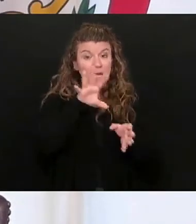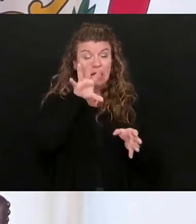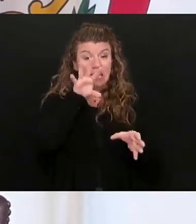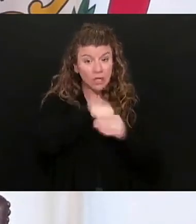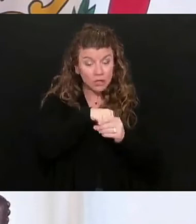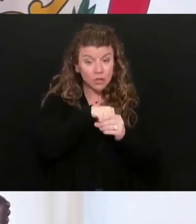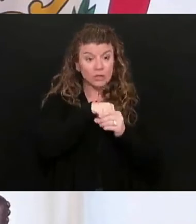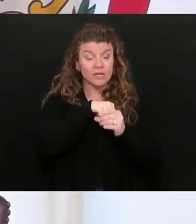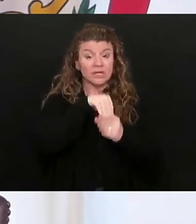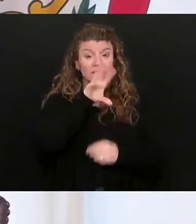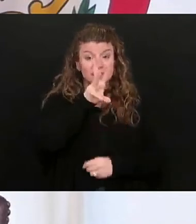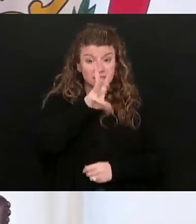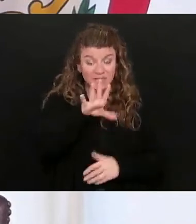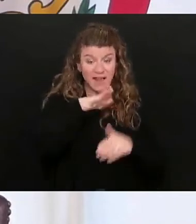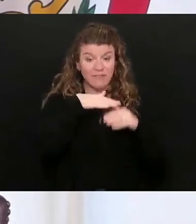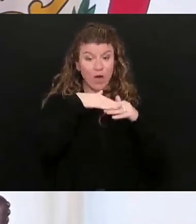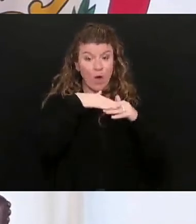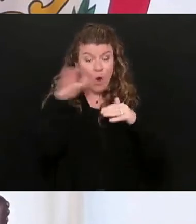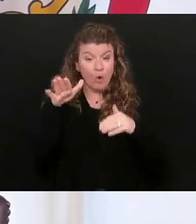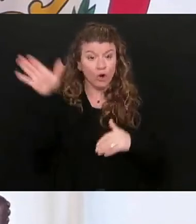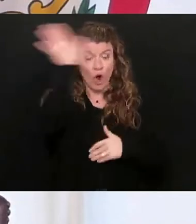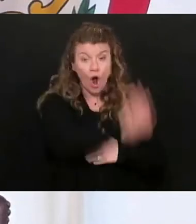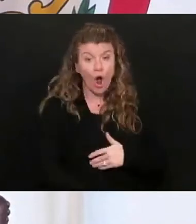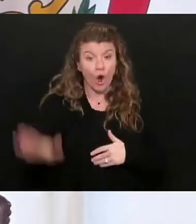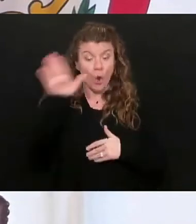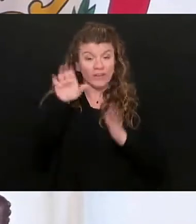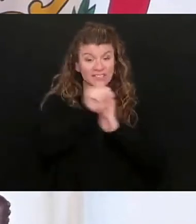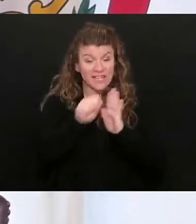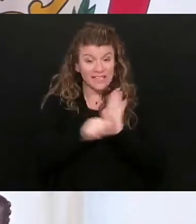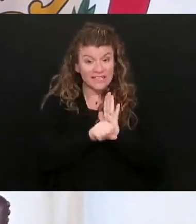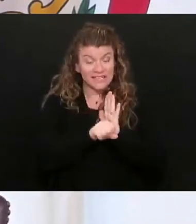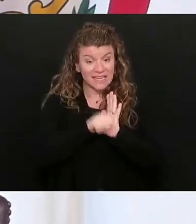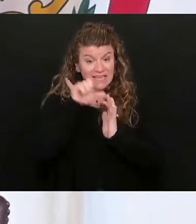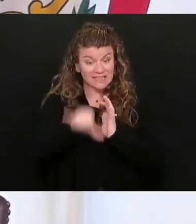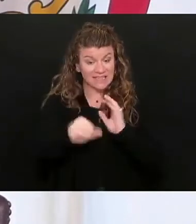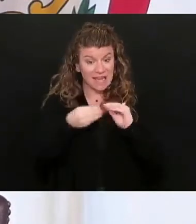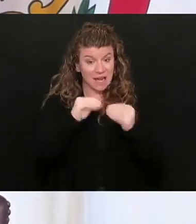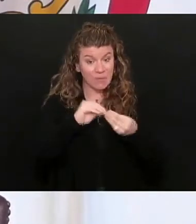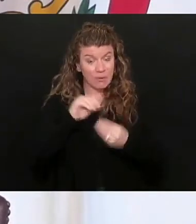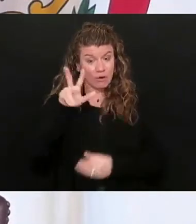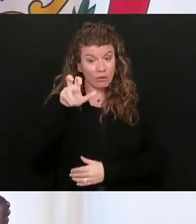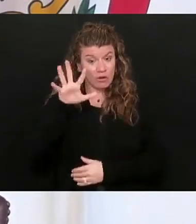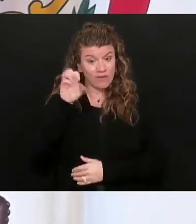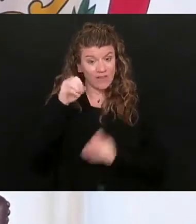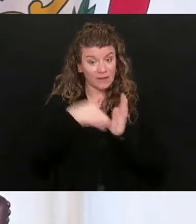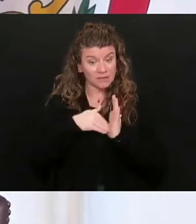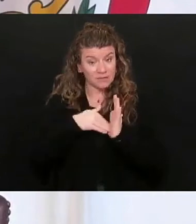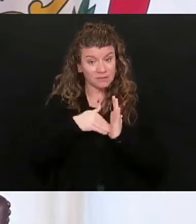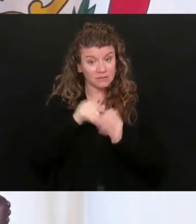the 65 and older all across our state that is, is in that number of 350,000?